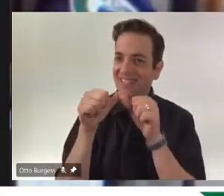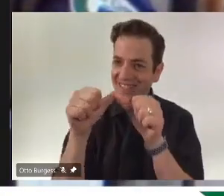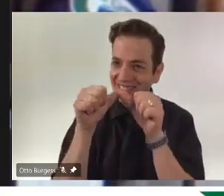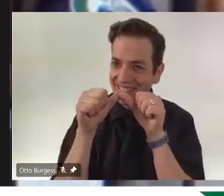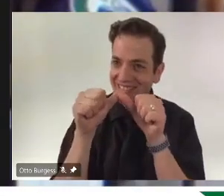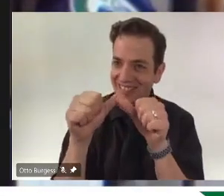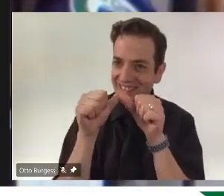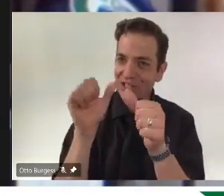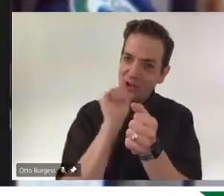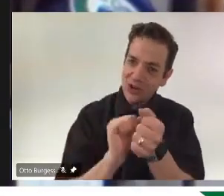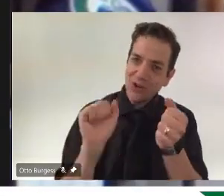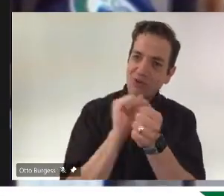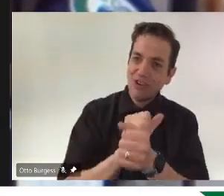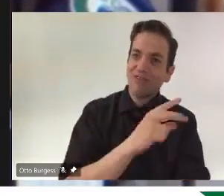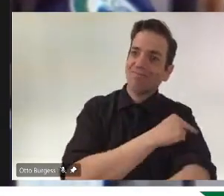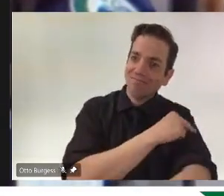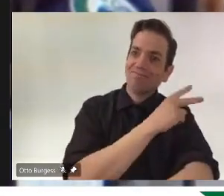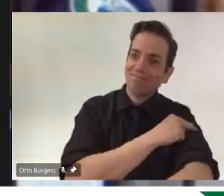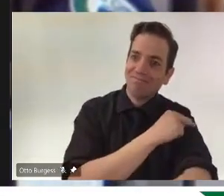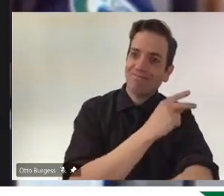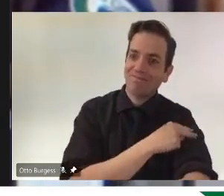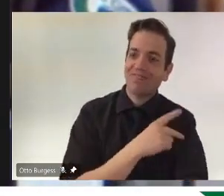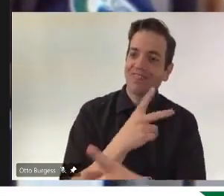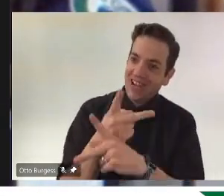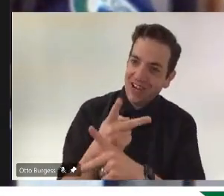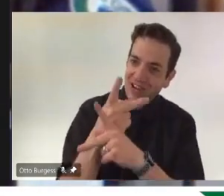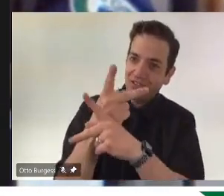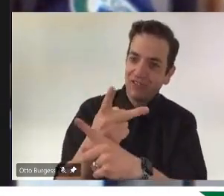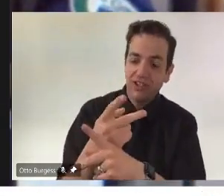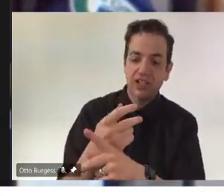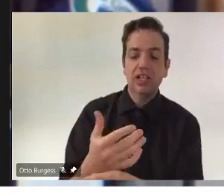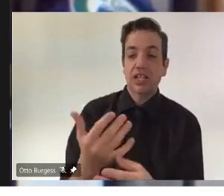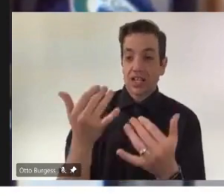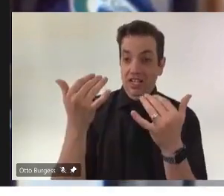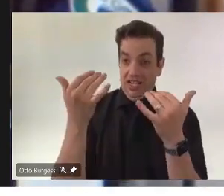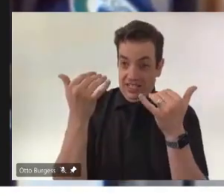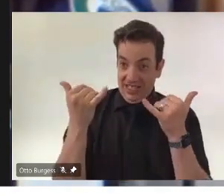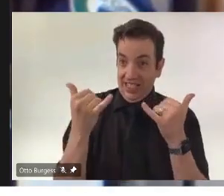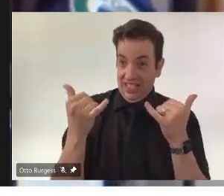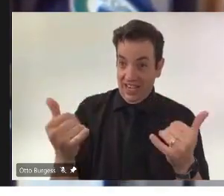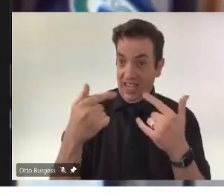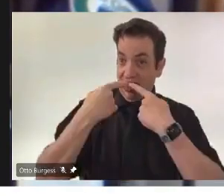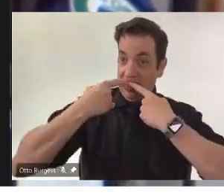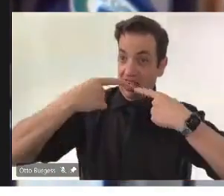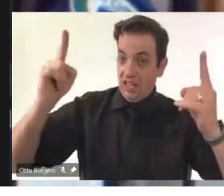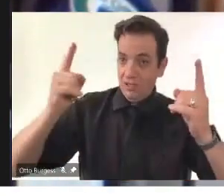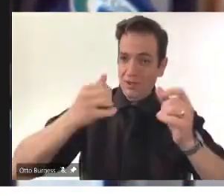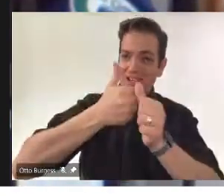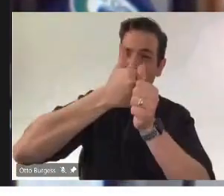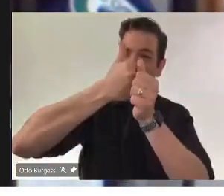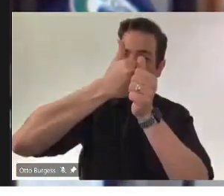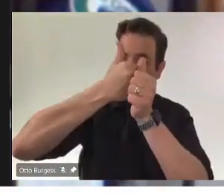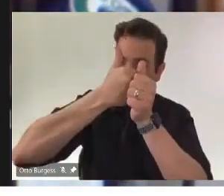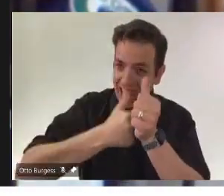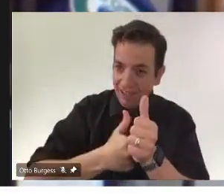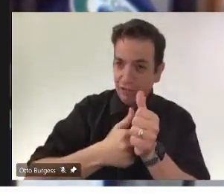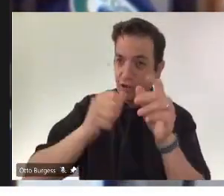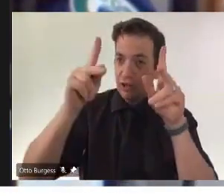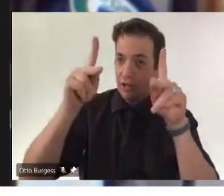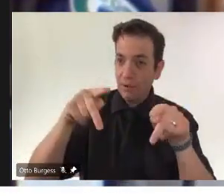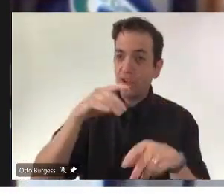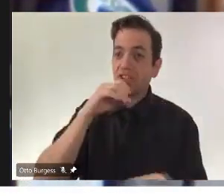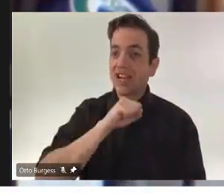every Saskatchewan resident from age 12 and up is now eligible to be vaccinated. And by the end of July, we could have everyone in